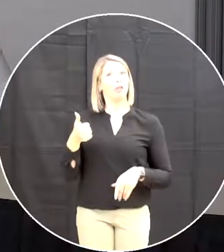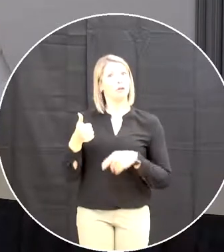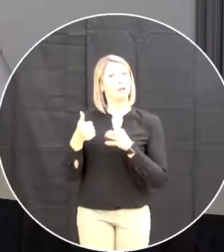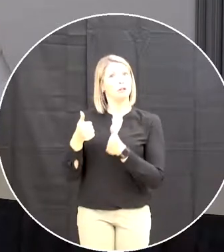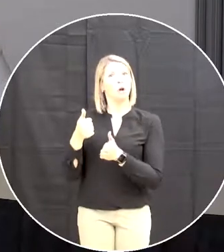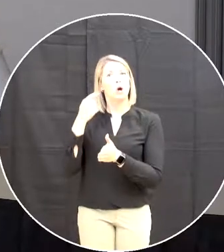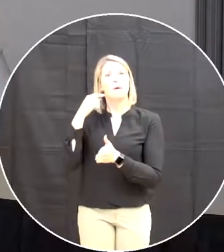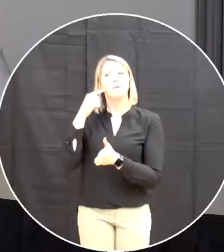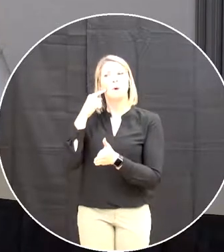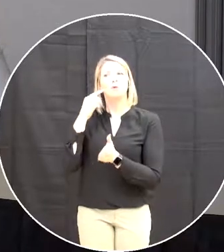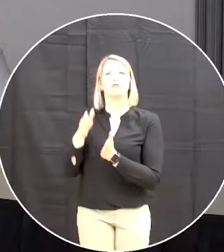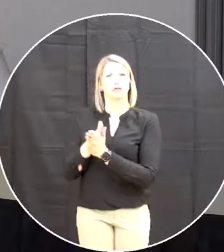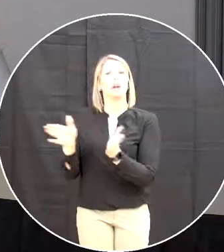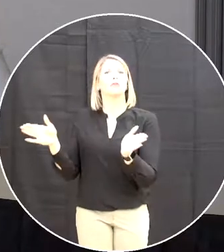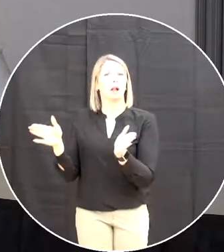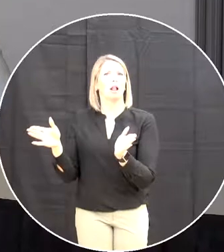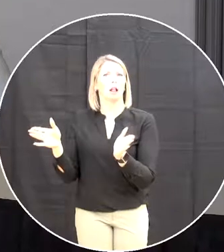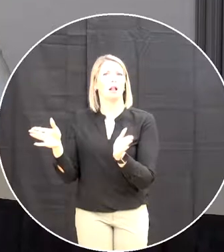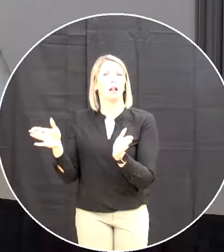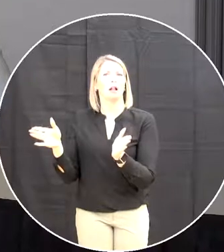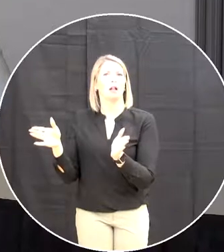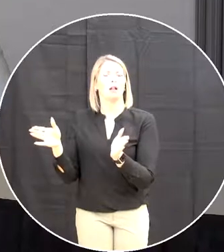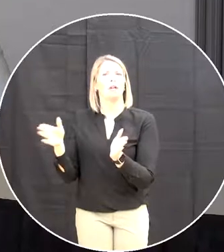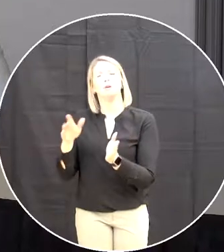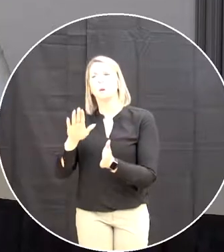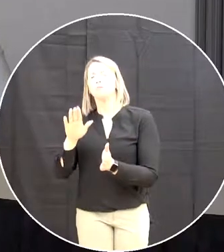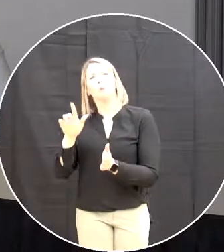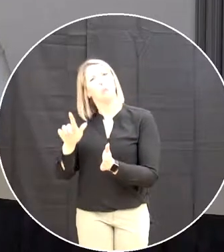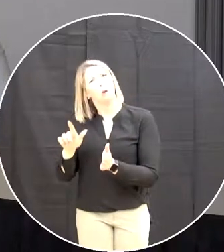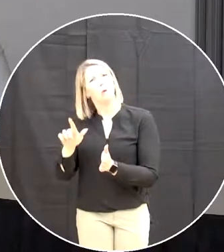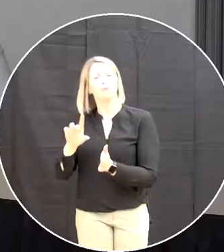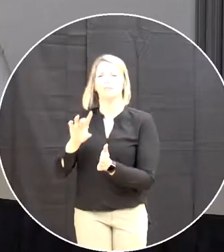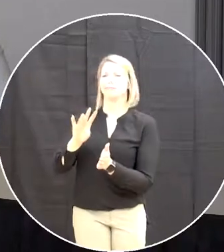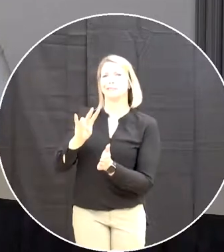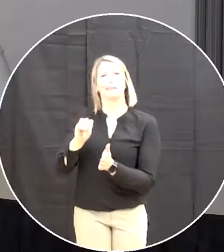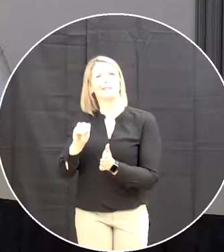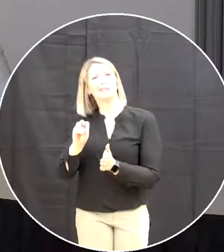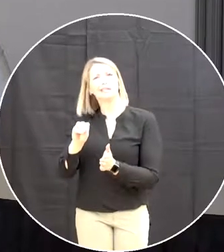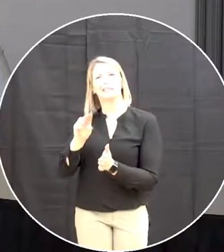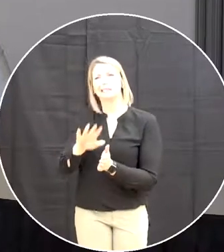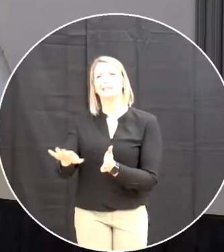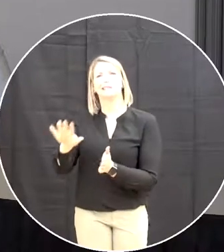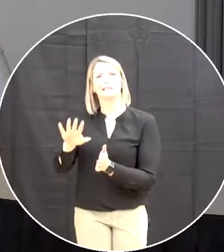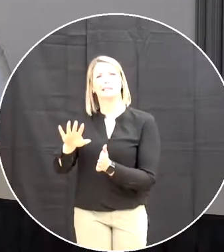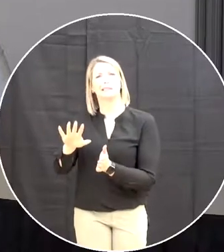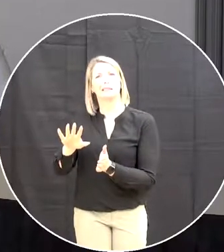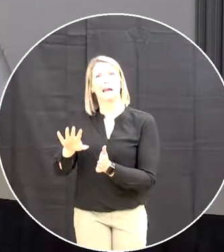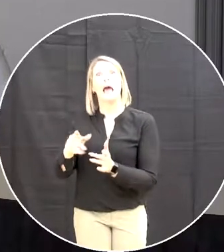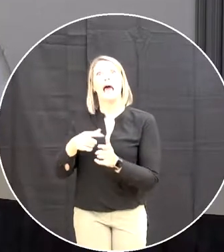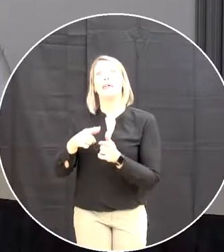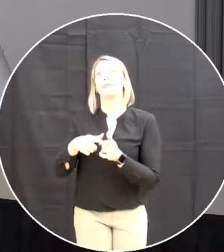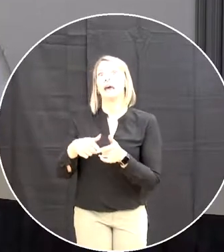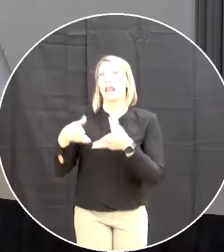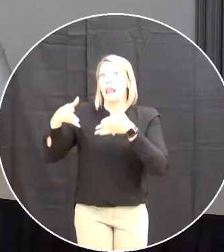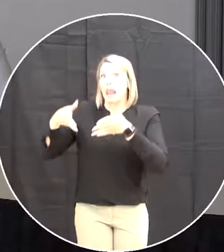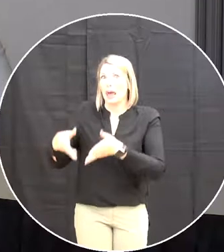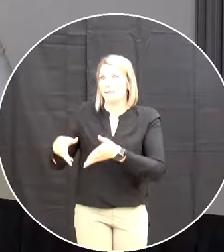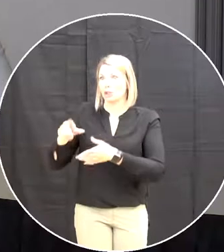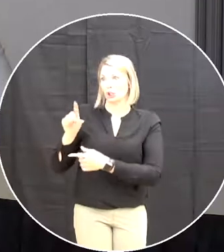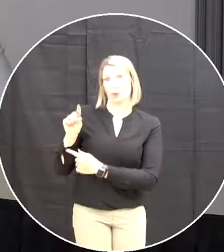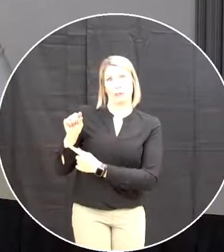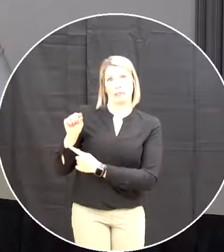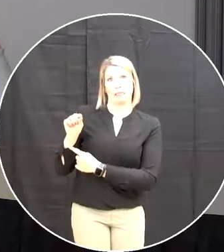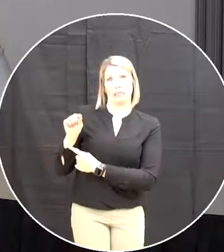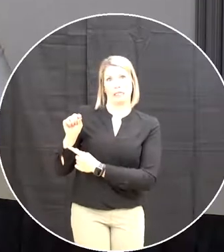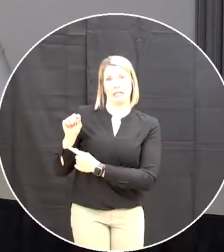are intending to pursue further education and then the remaining 20 would be awarded as per normal